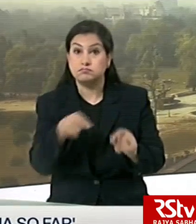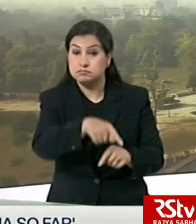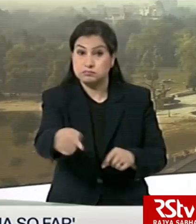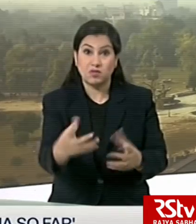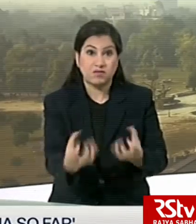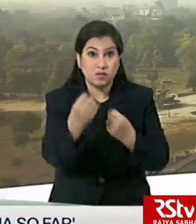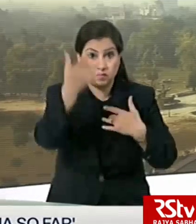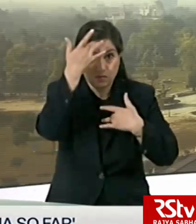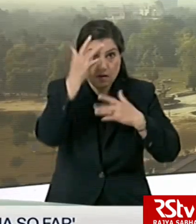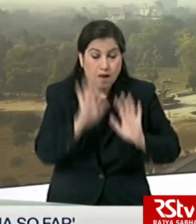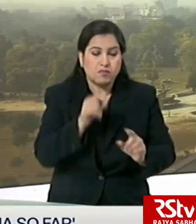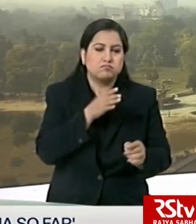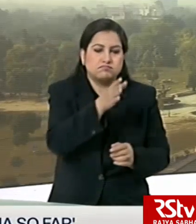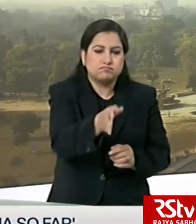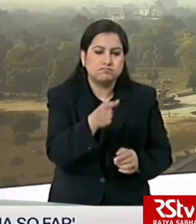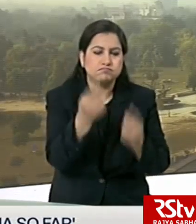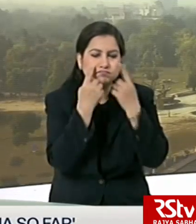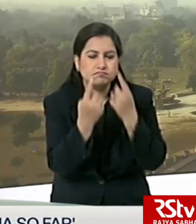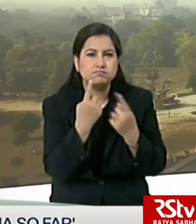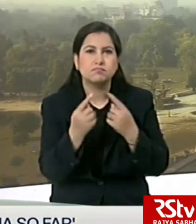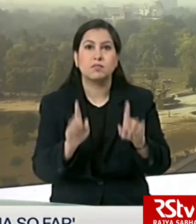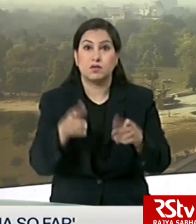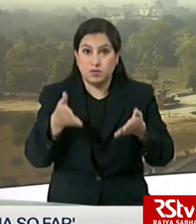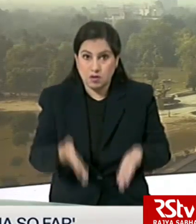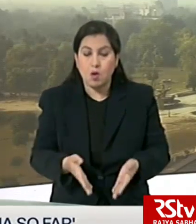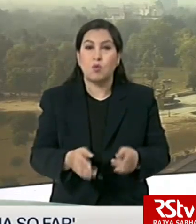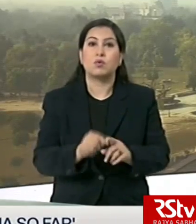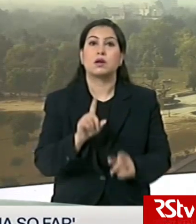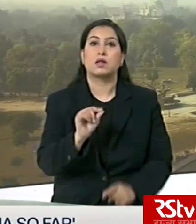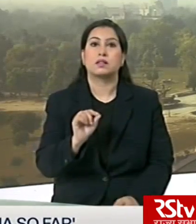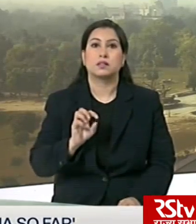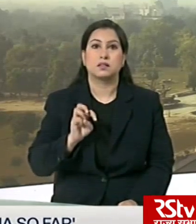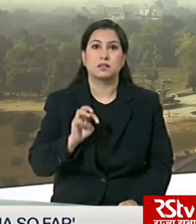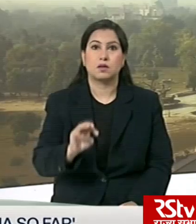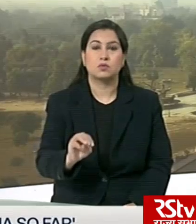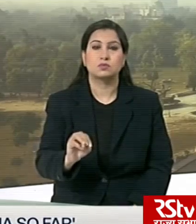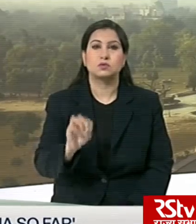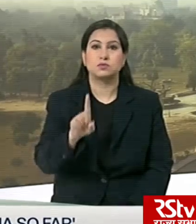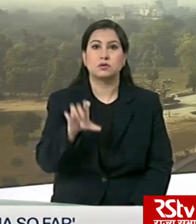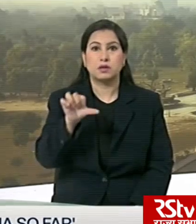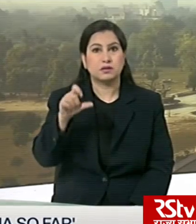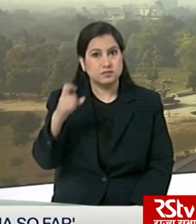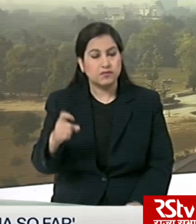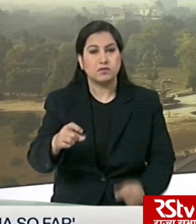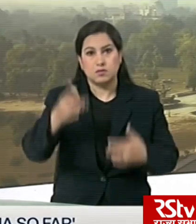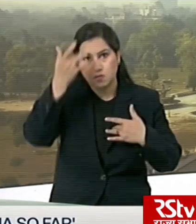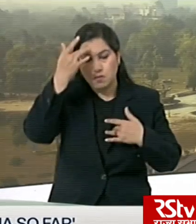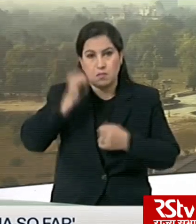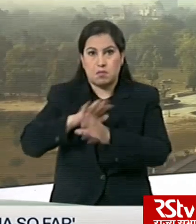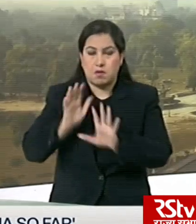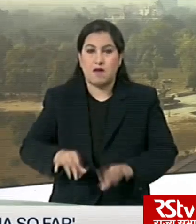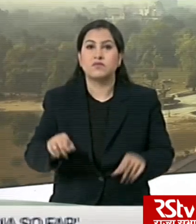The number of active COVID-19 cases in the country now reaches 10,197 with 392